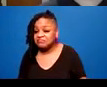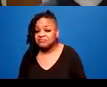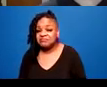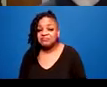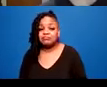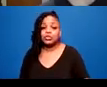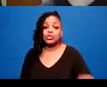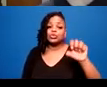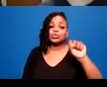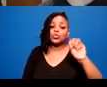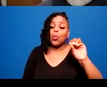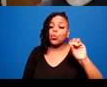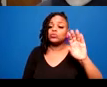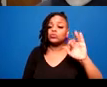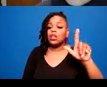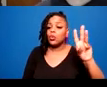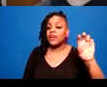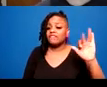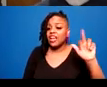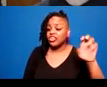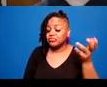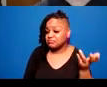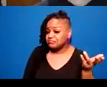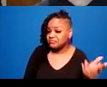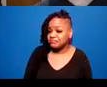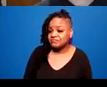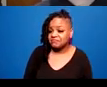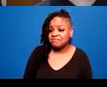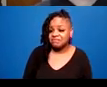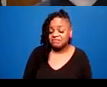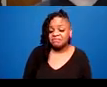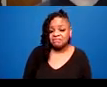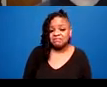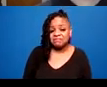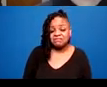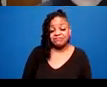And the Disability Justice Collective PDX wrote therapy.